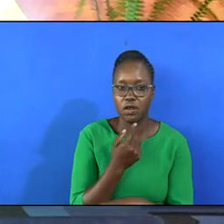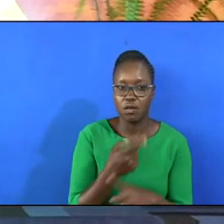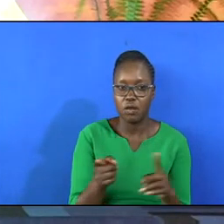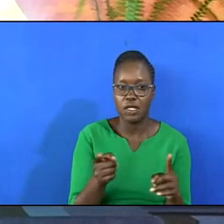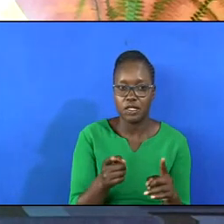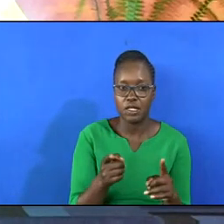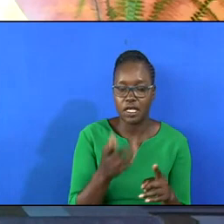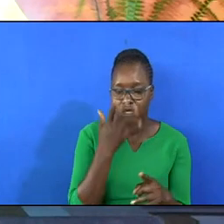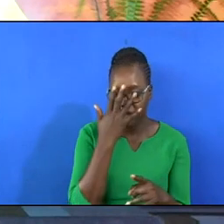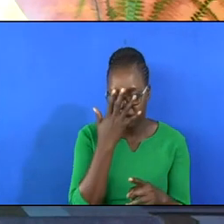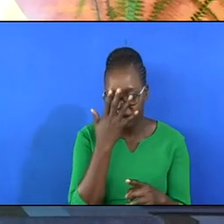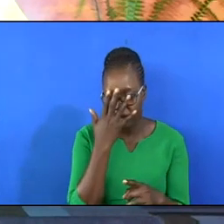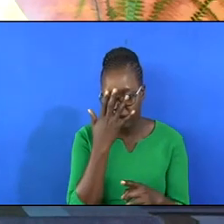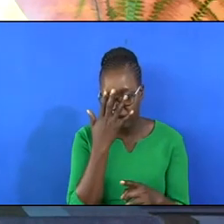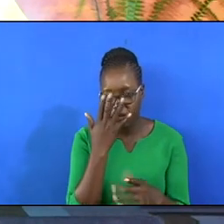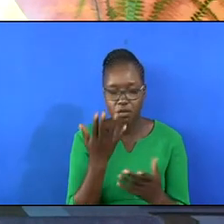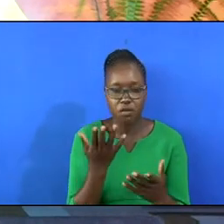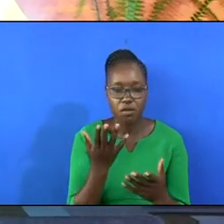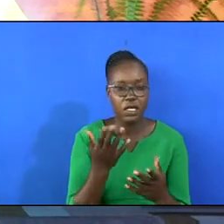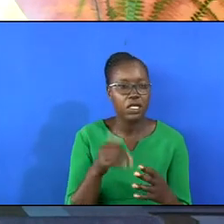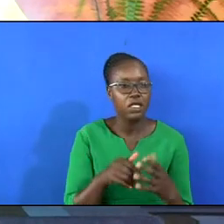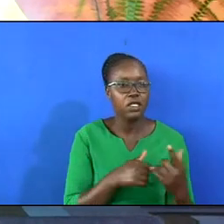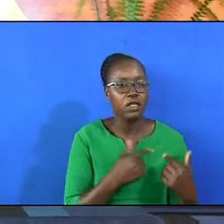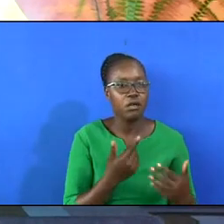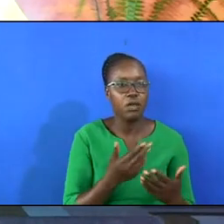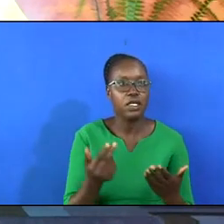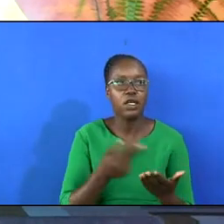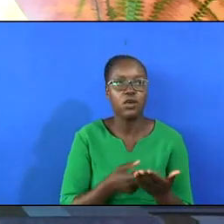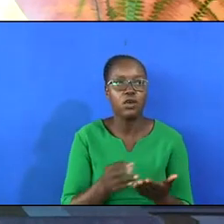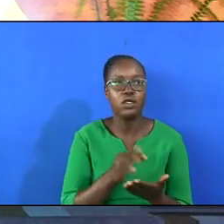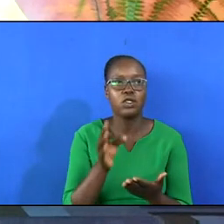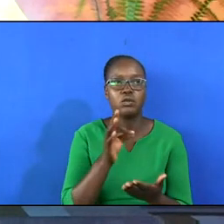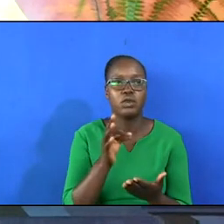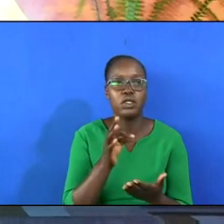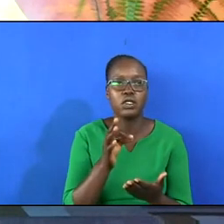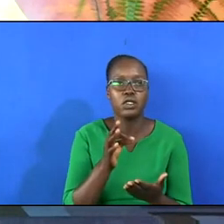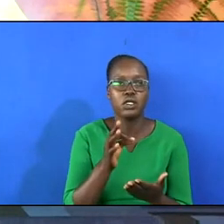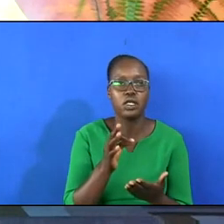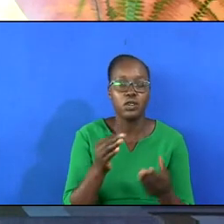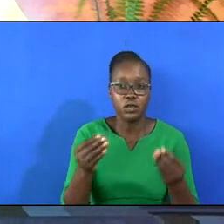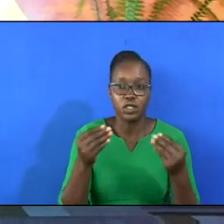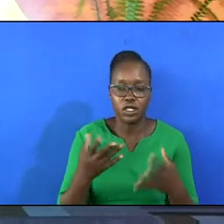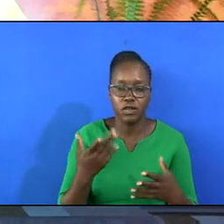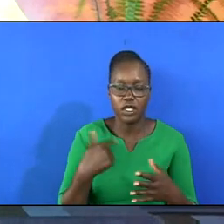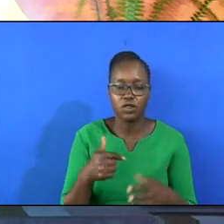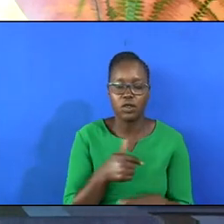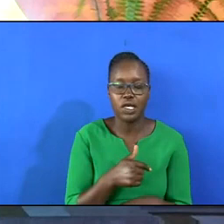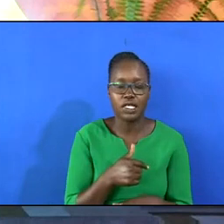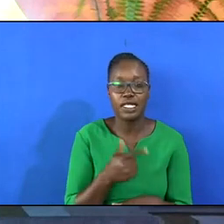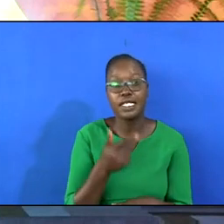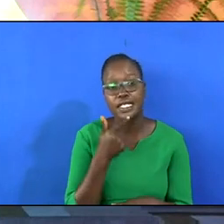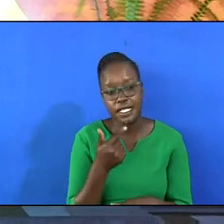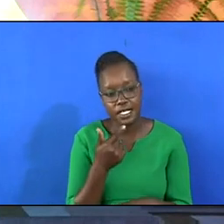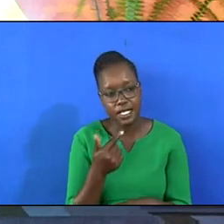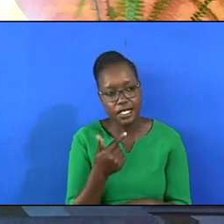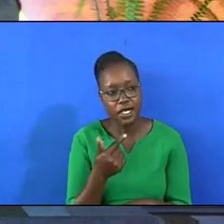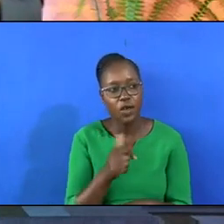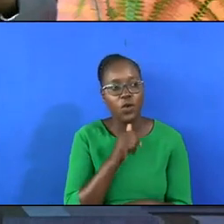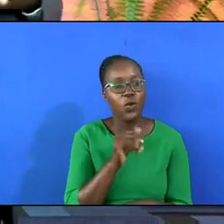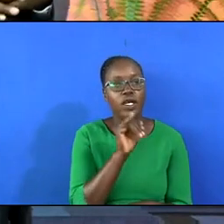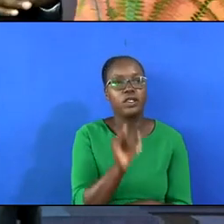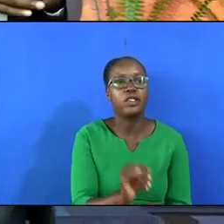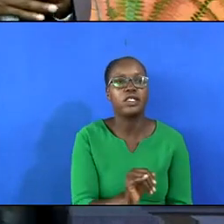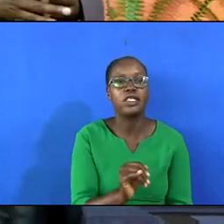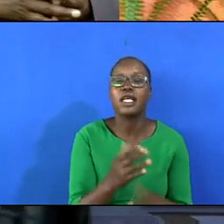But it is shed abroad in our hearts by the Holy Spirit which is given to us. He says, we are not